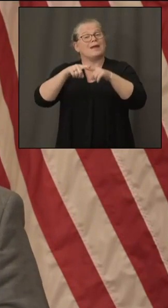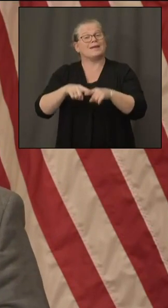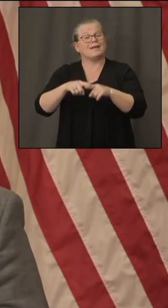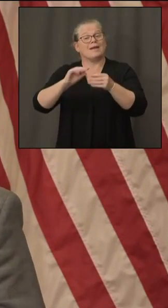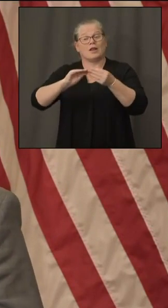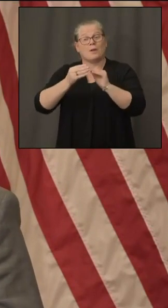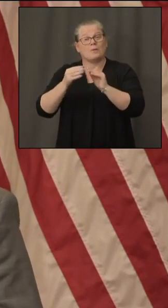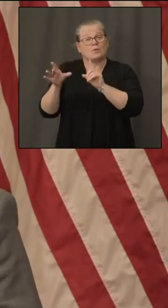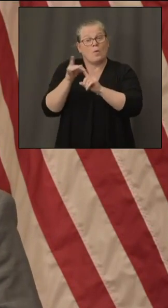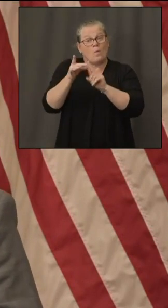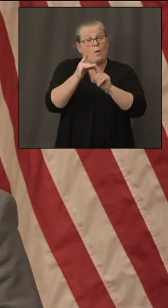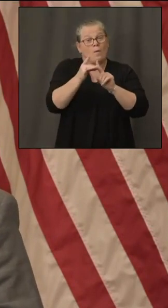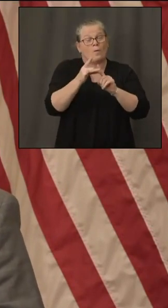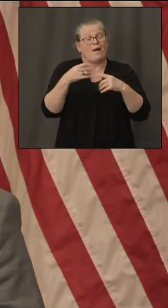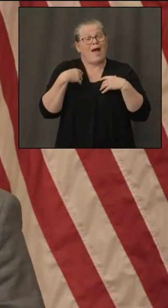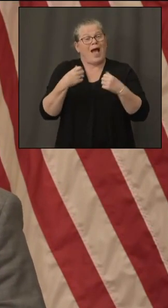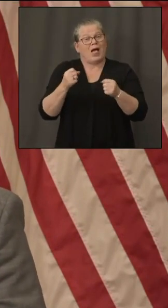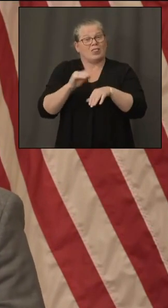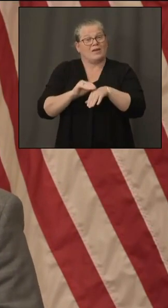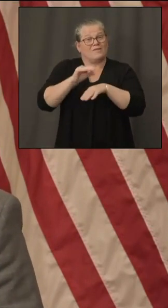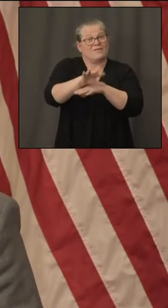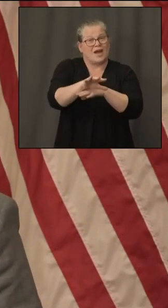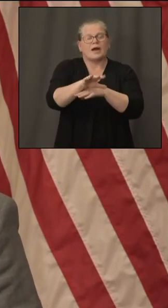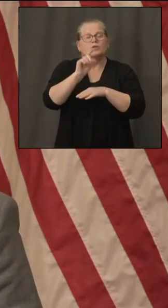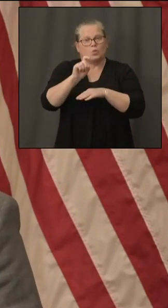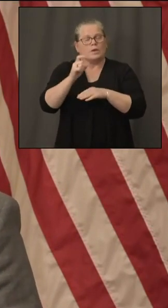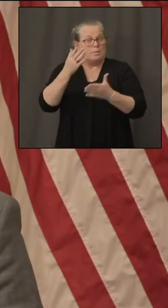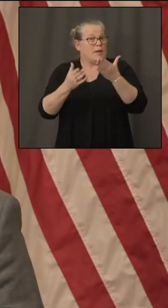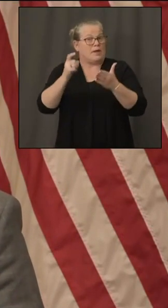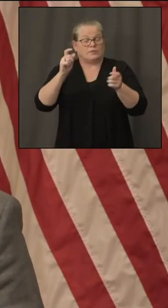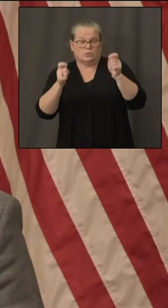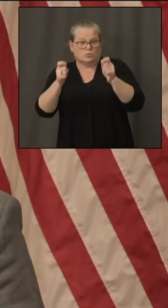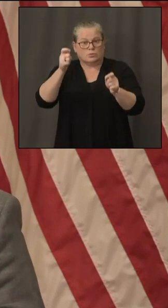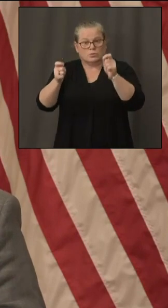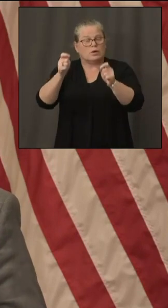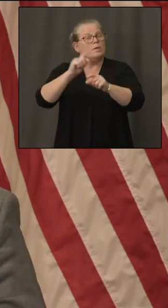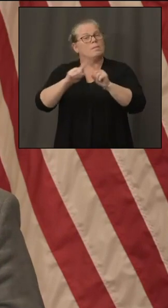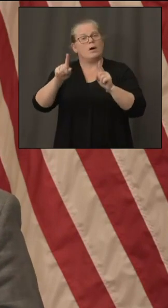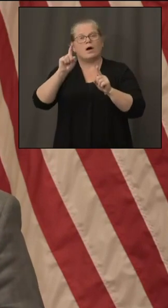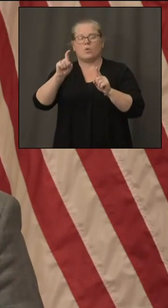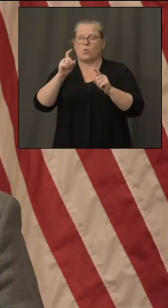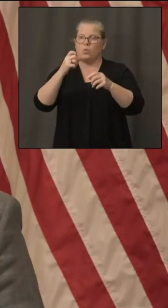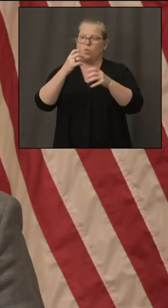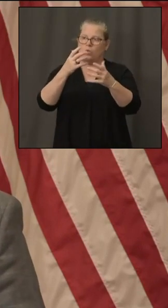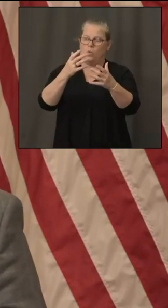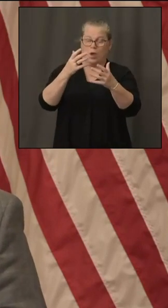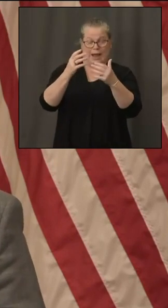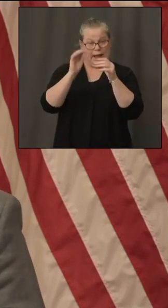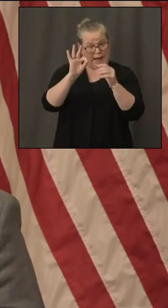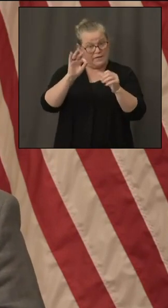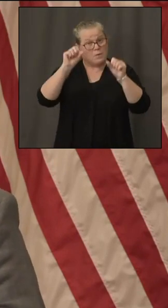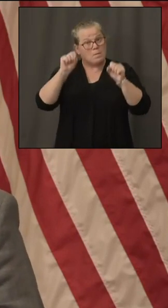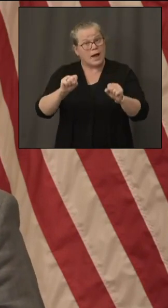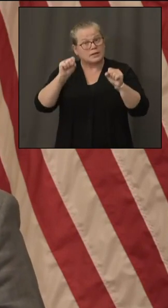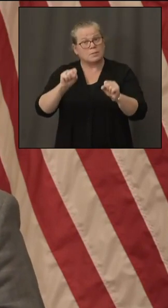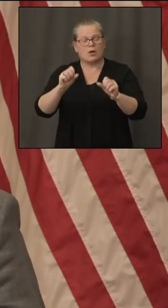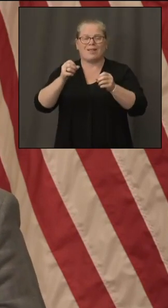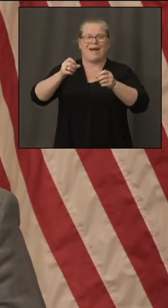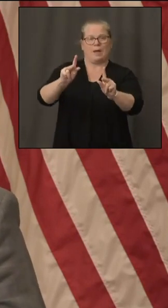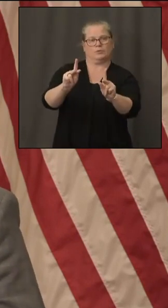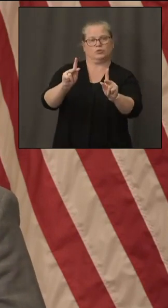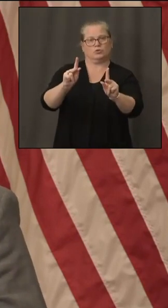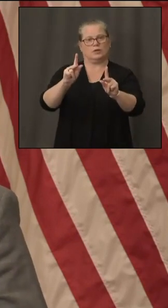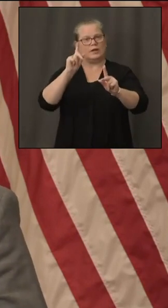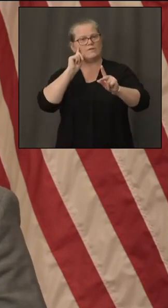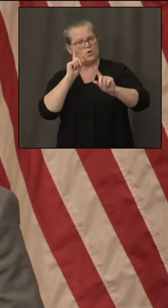really need to establish an accountability system to ensure that wherever possible students are given an opportunity for in-person learning we know that's a better option